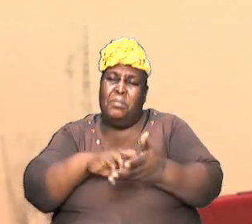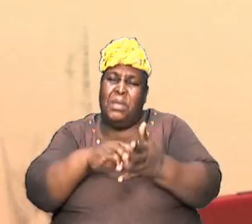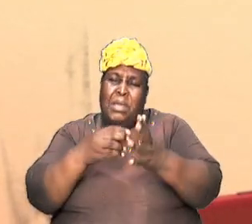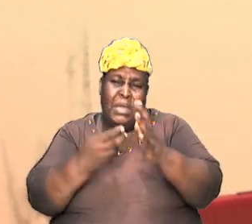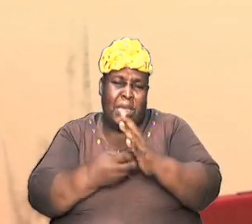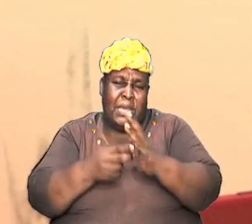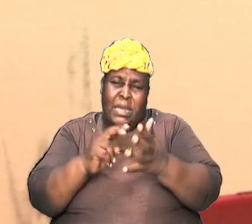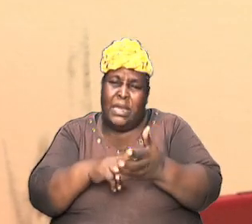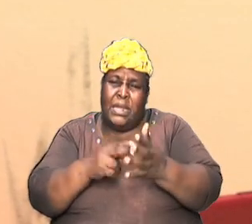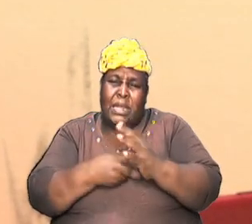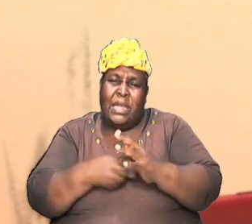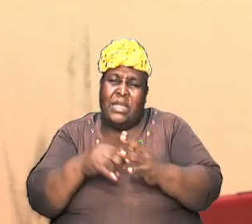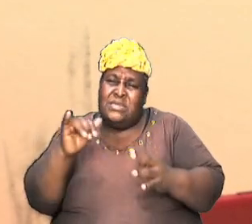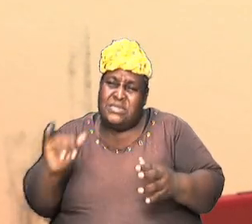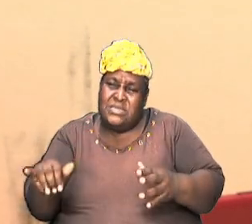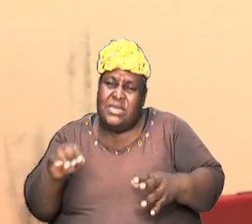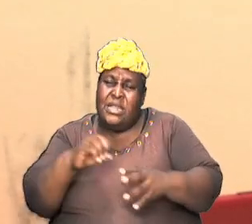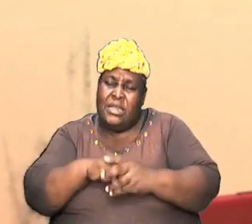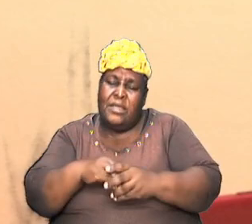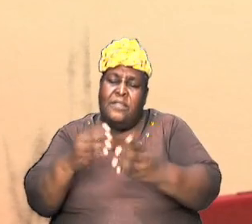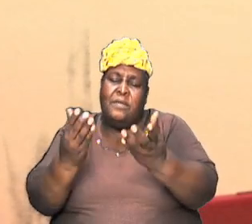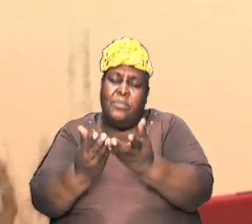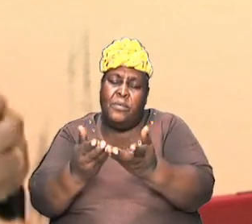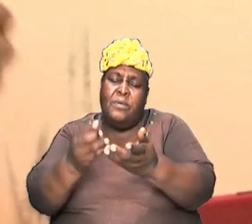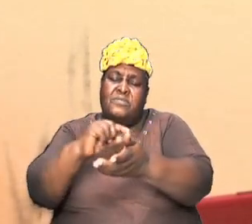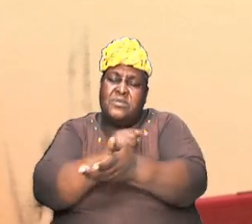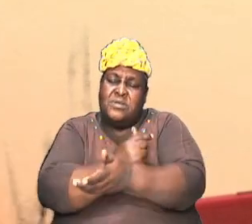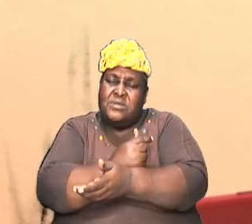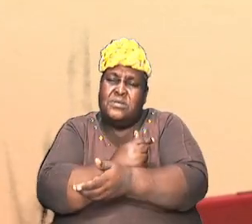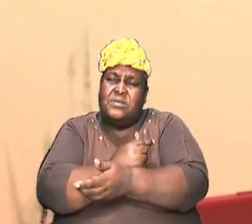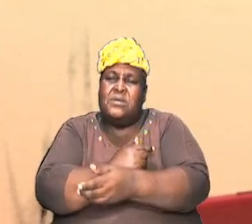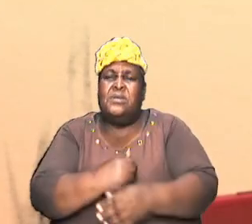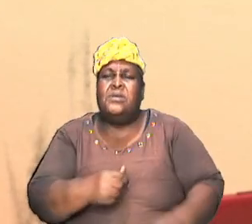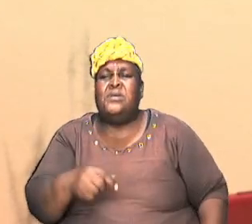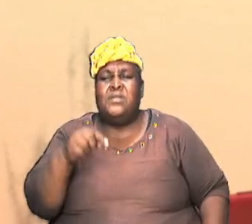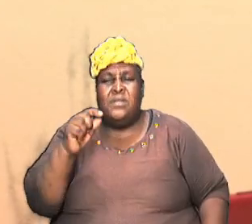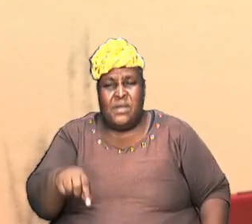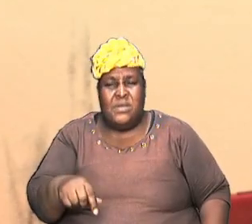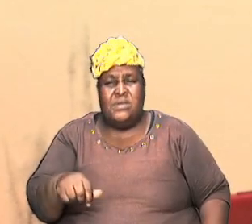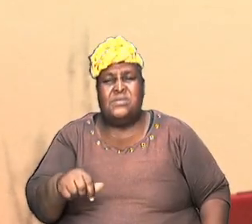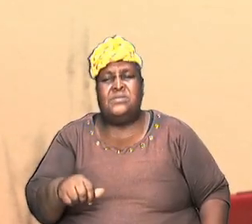and we are still in the book of Genesis and so this